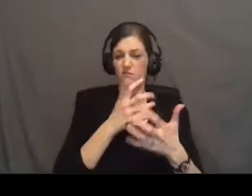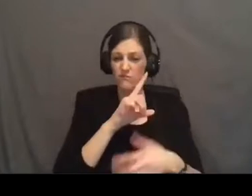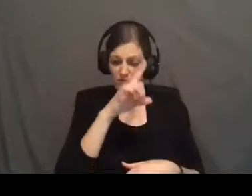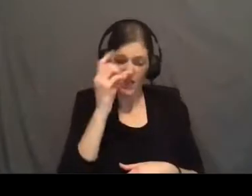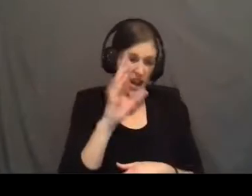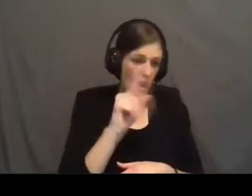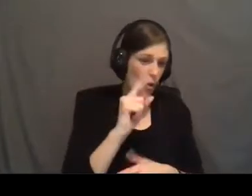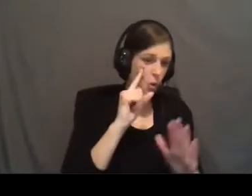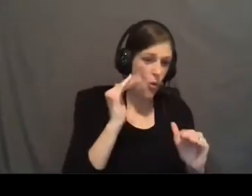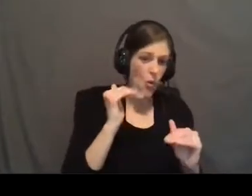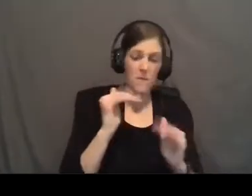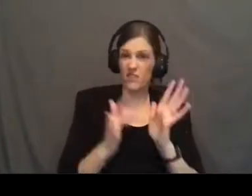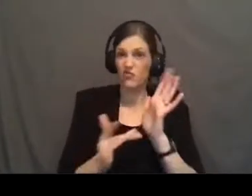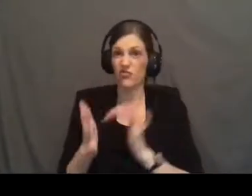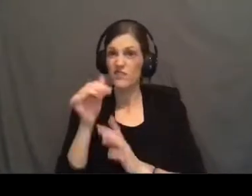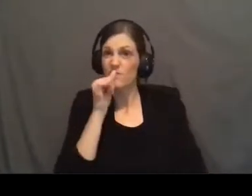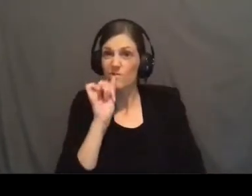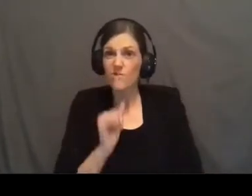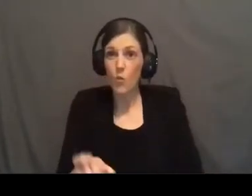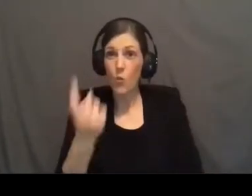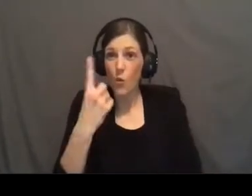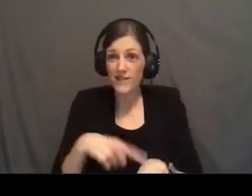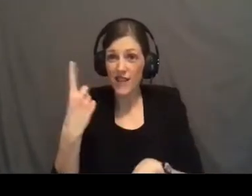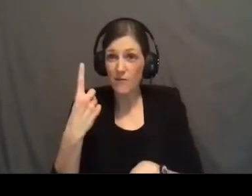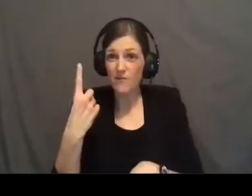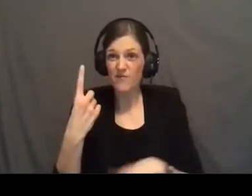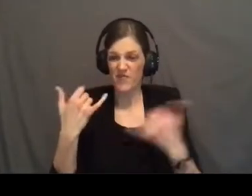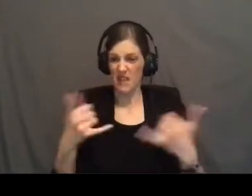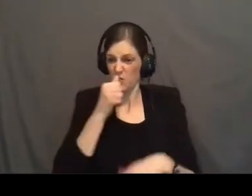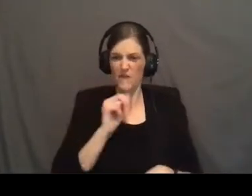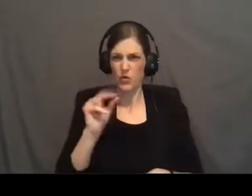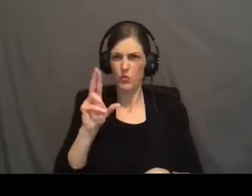Jesus suffered once he no longer is suffering he reigns